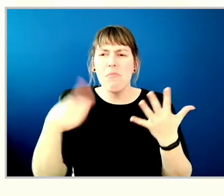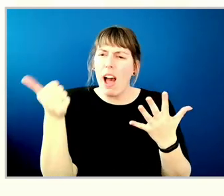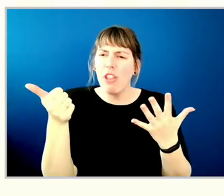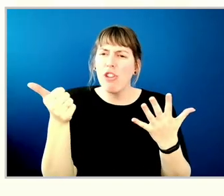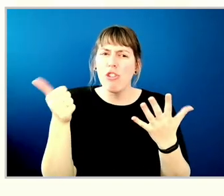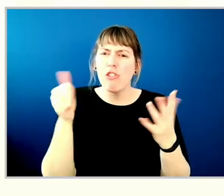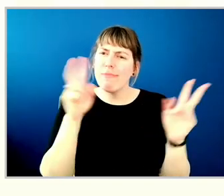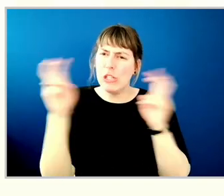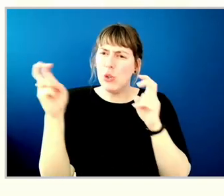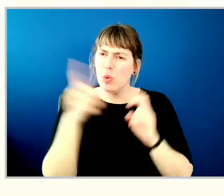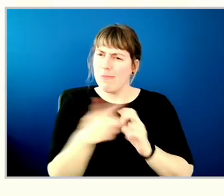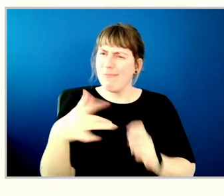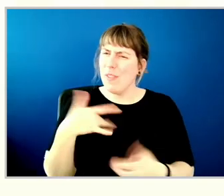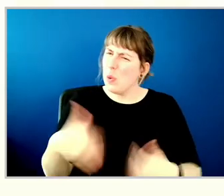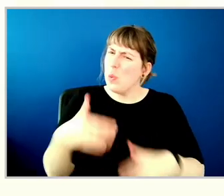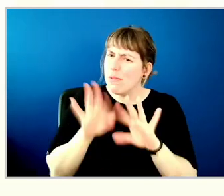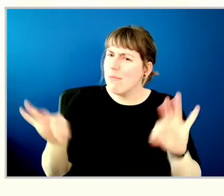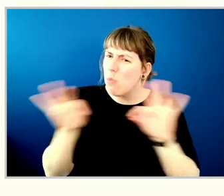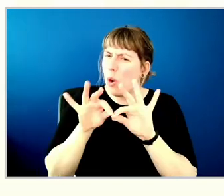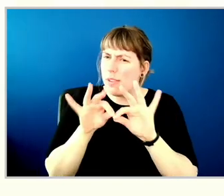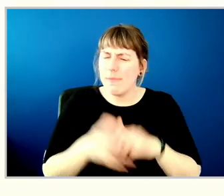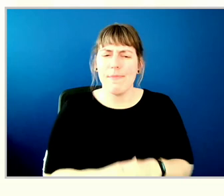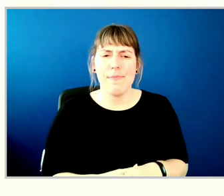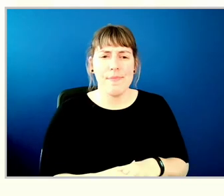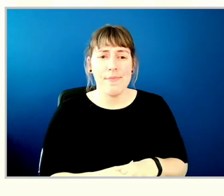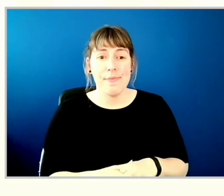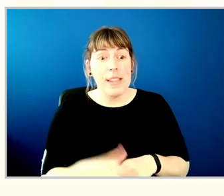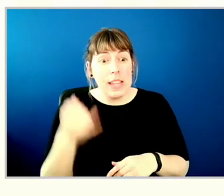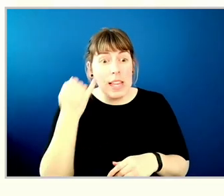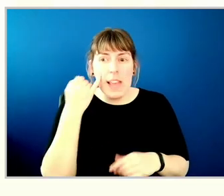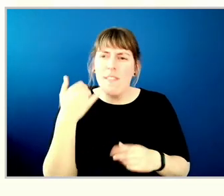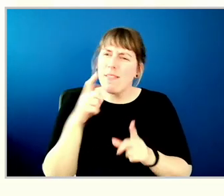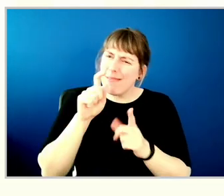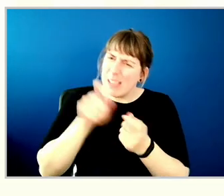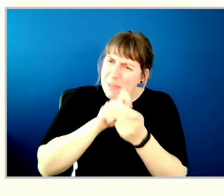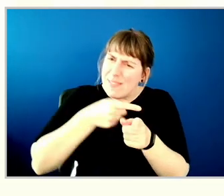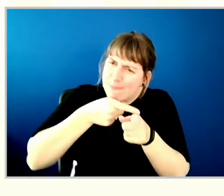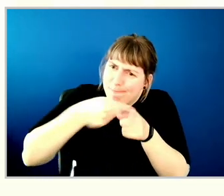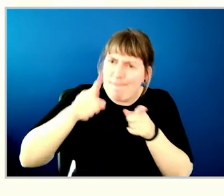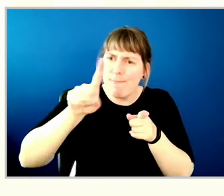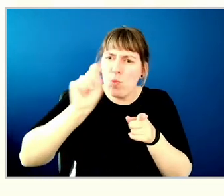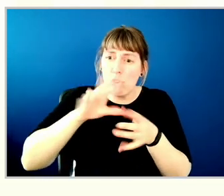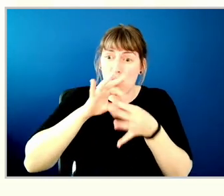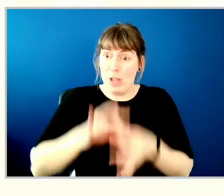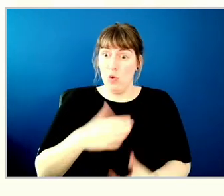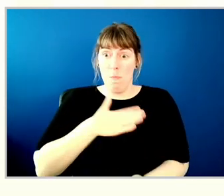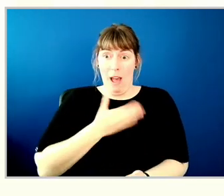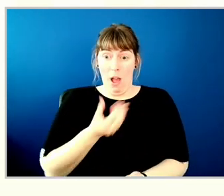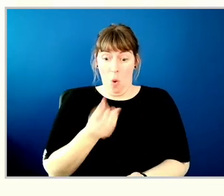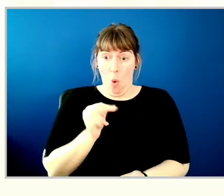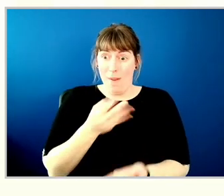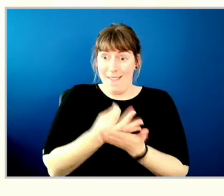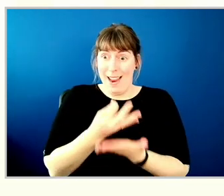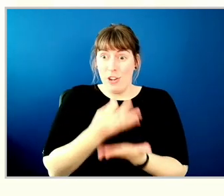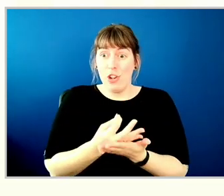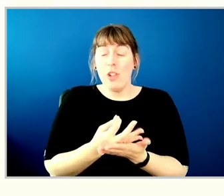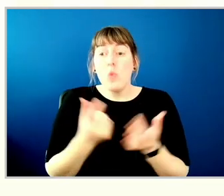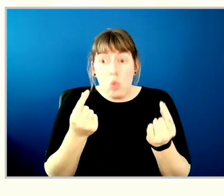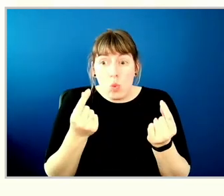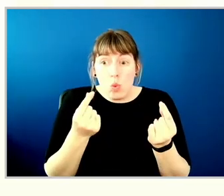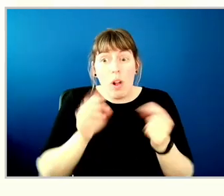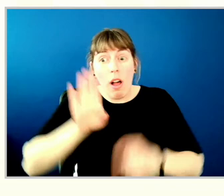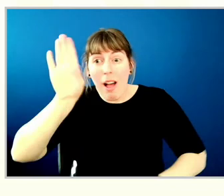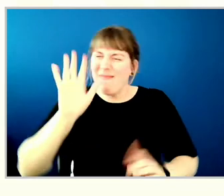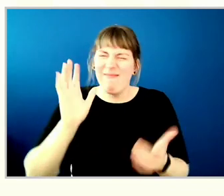that matter to you. If you have a specific question related to your own financial accounts, please email us at